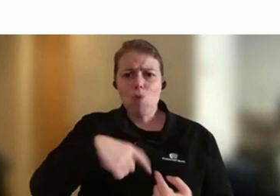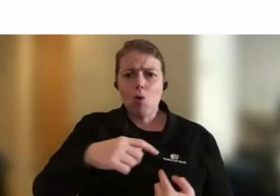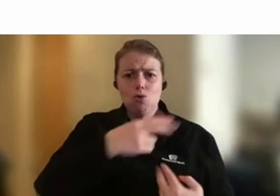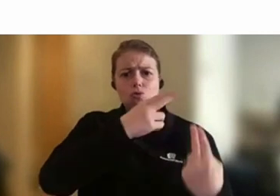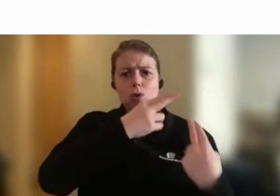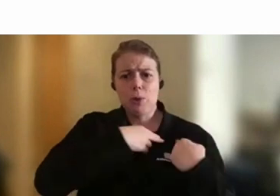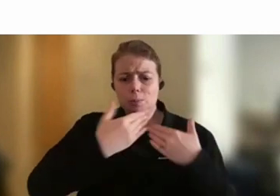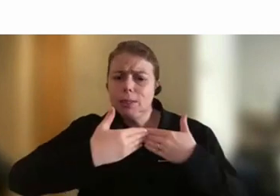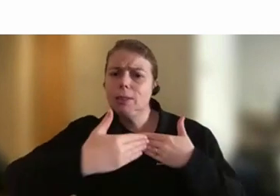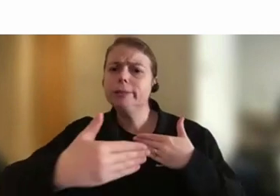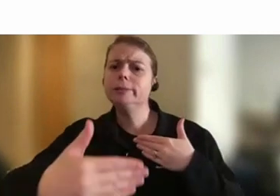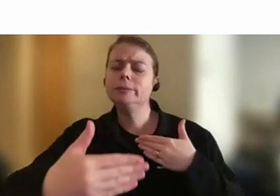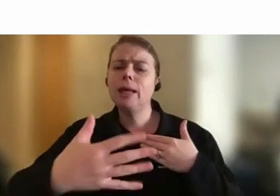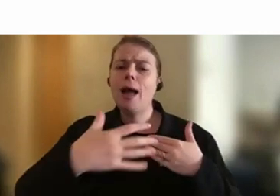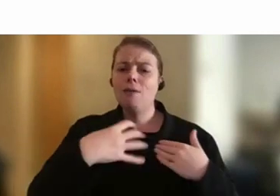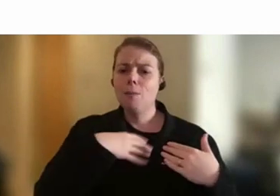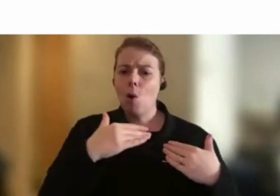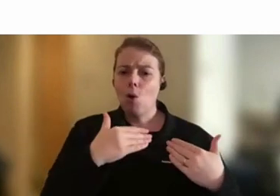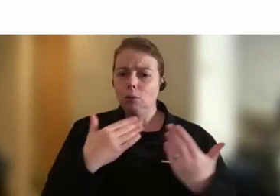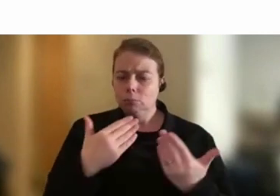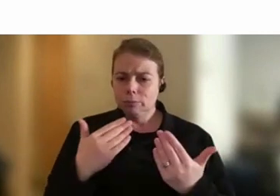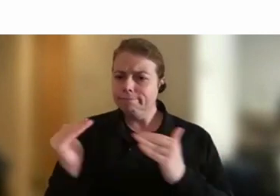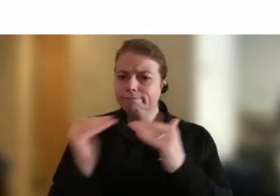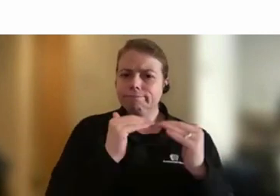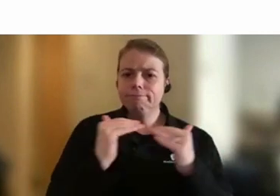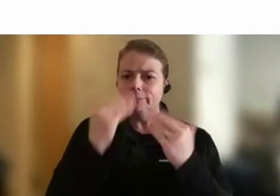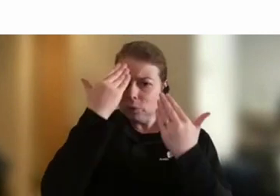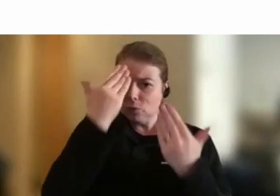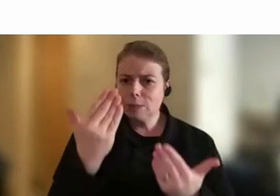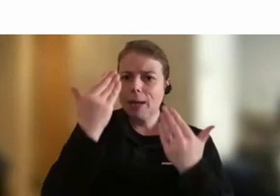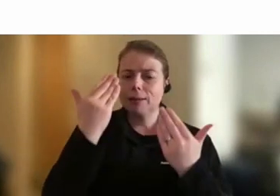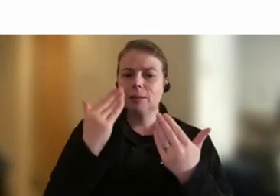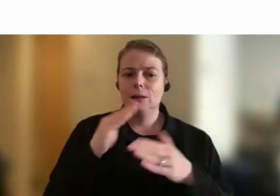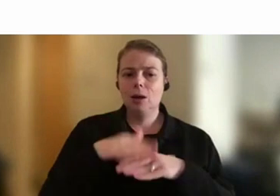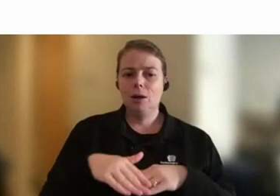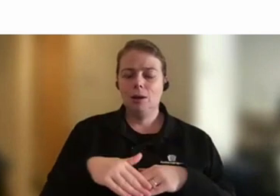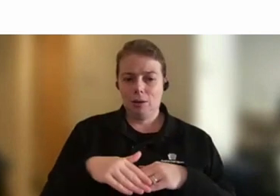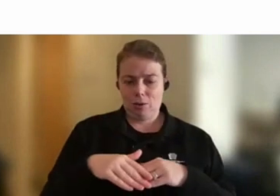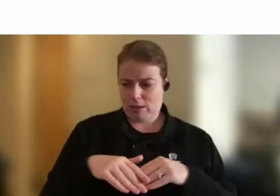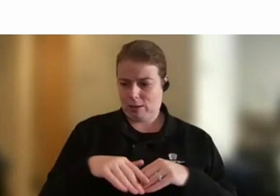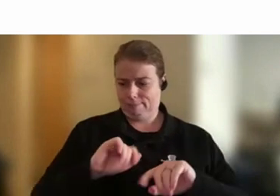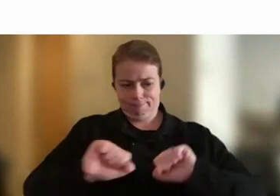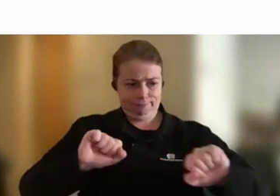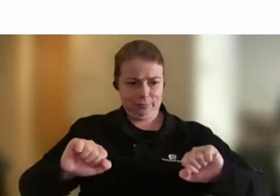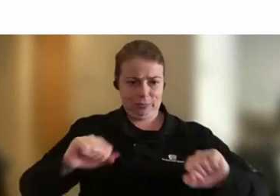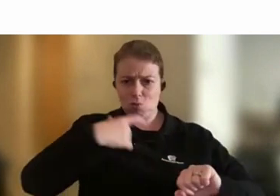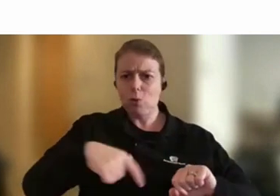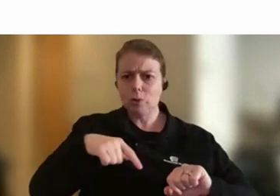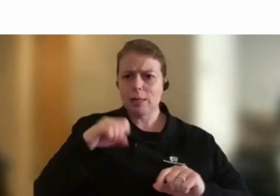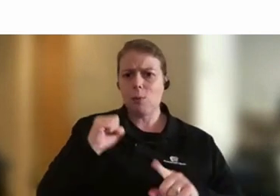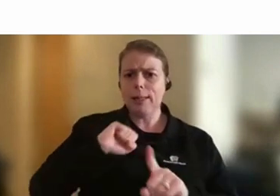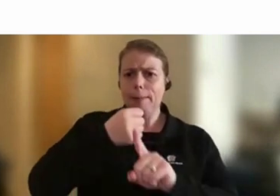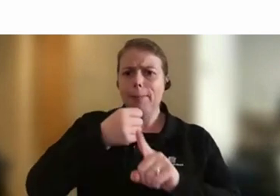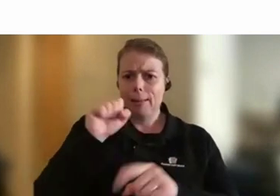having a much more mutual respect between the states and the Commonwealth in terms of the respective roles that we play will make a big difference. But as I said, we do